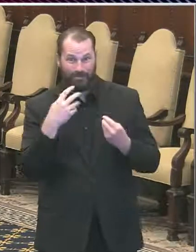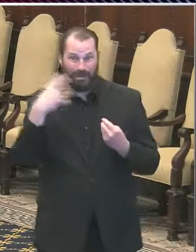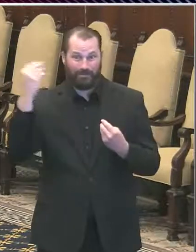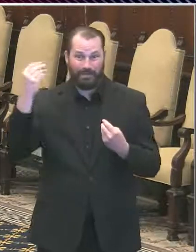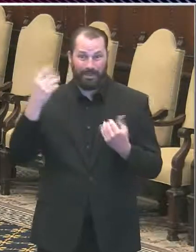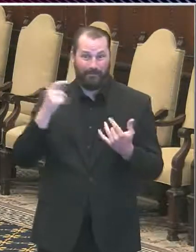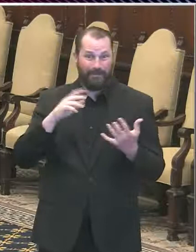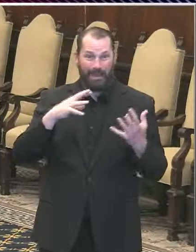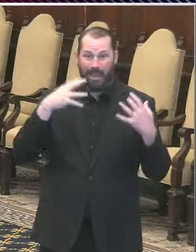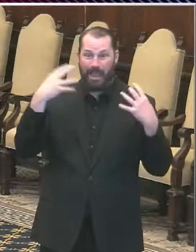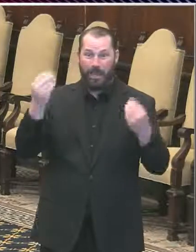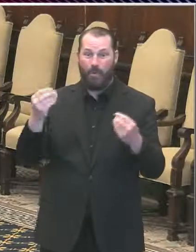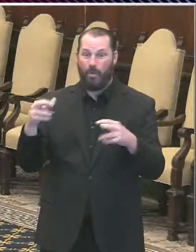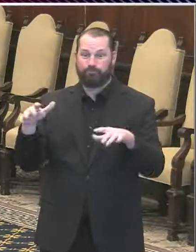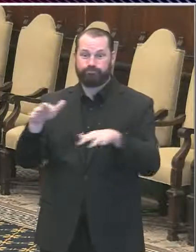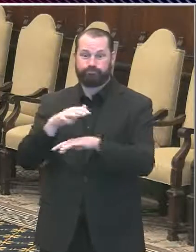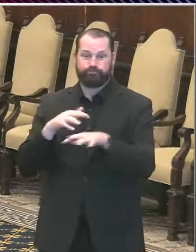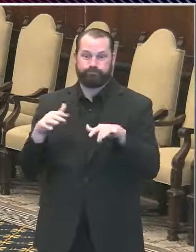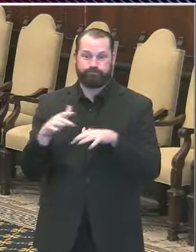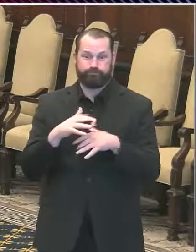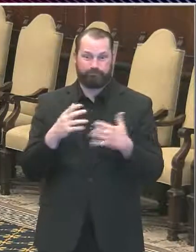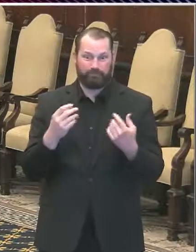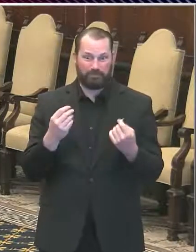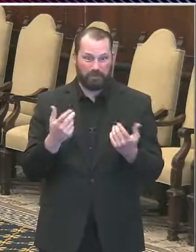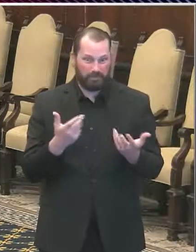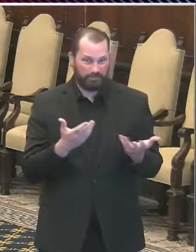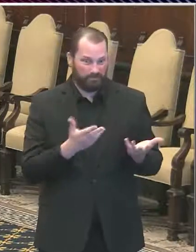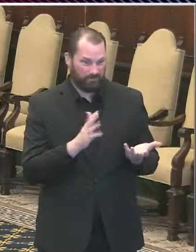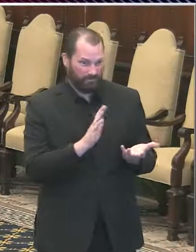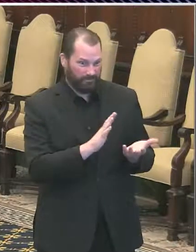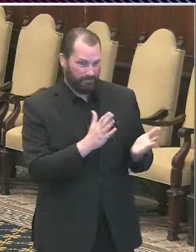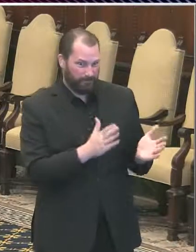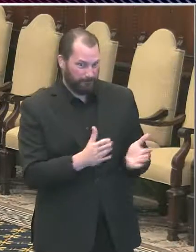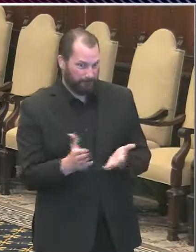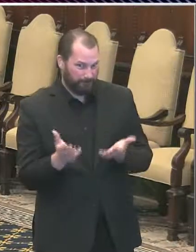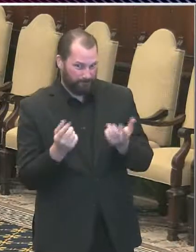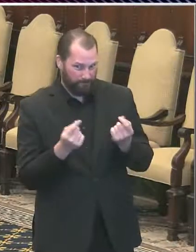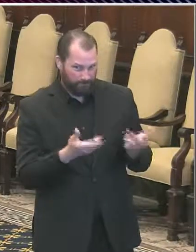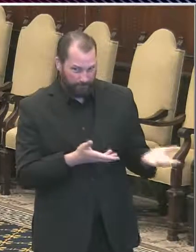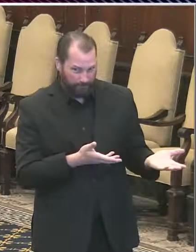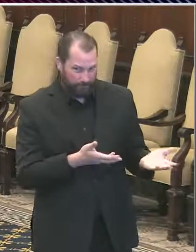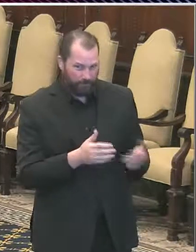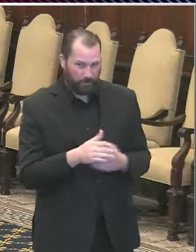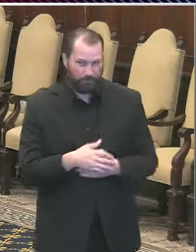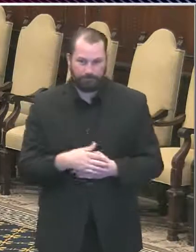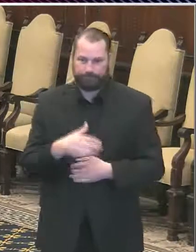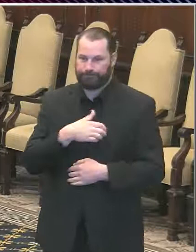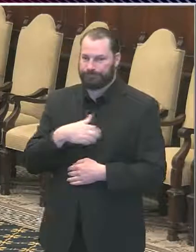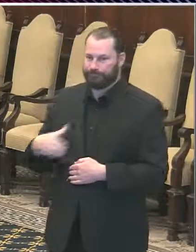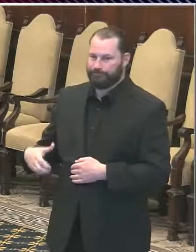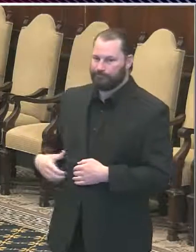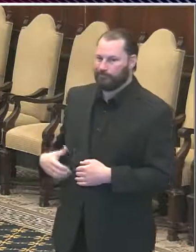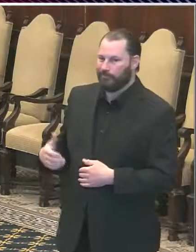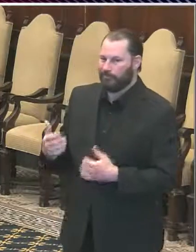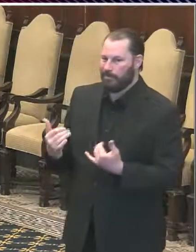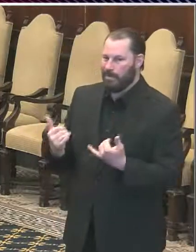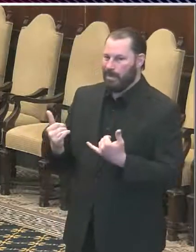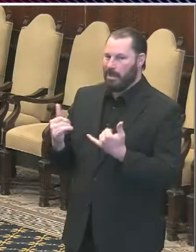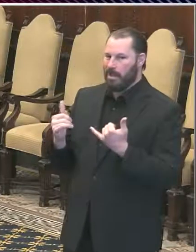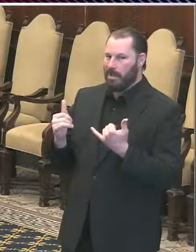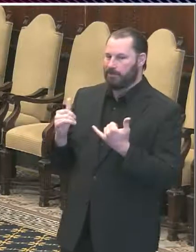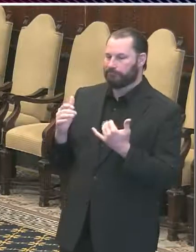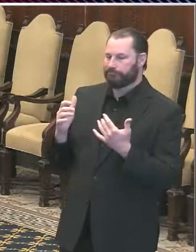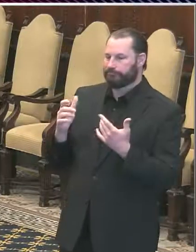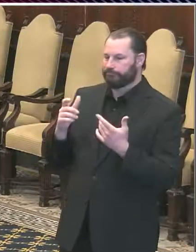parks? Is there any plan ahead as the weather improves? We are working with the Department of Parks and Recreation to develop